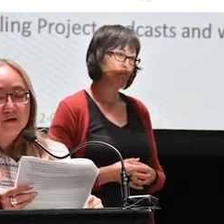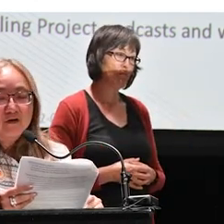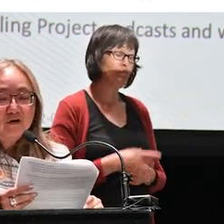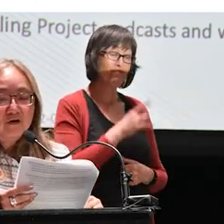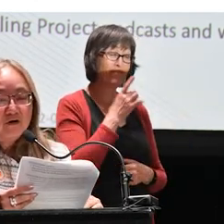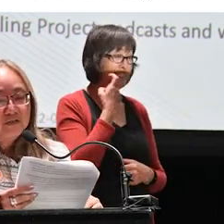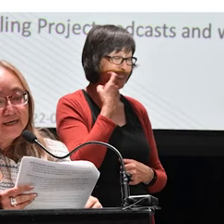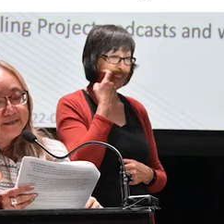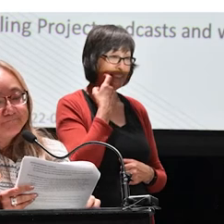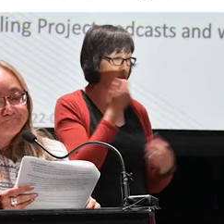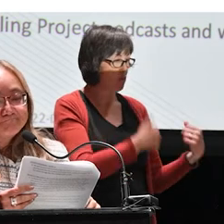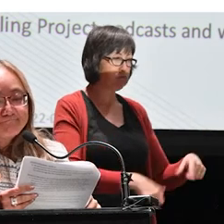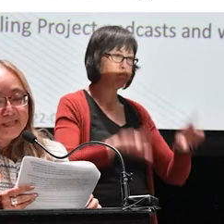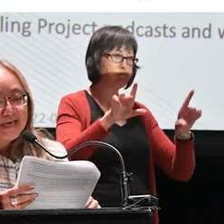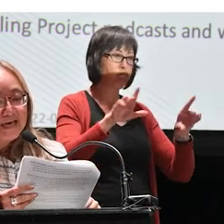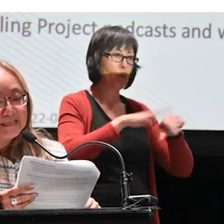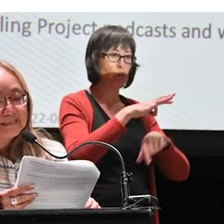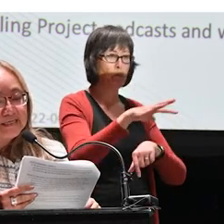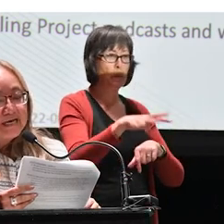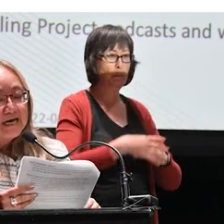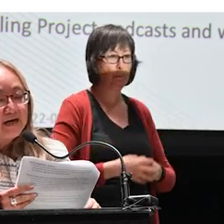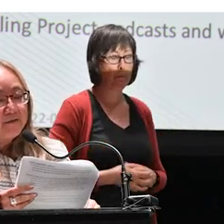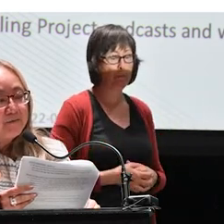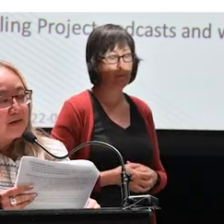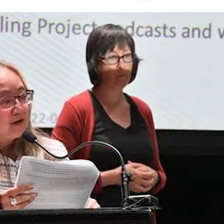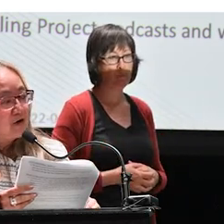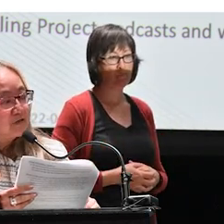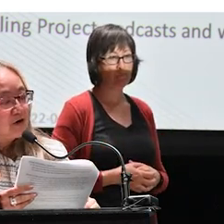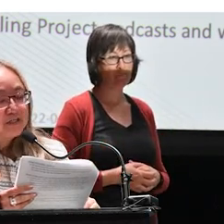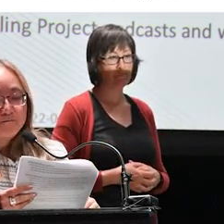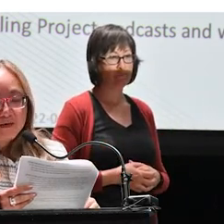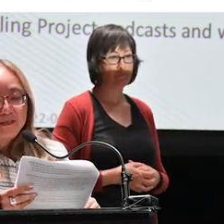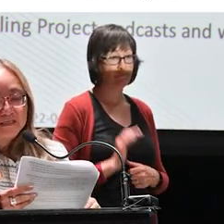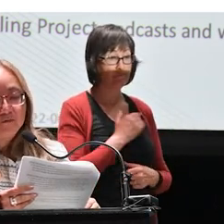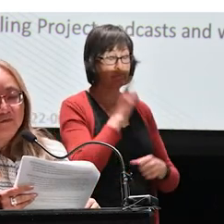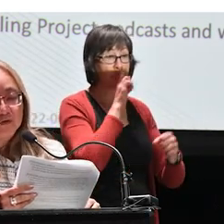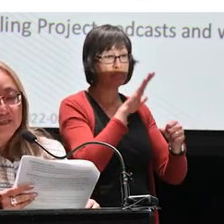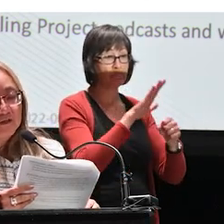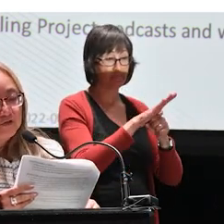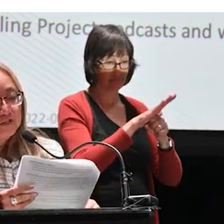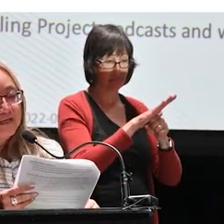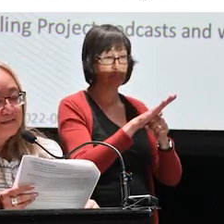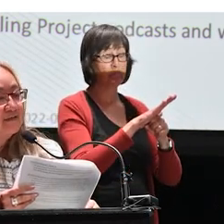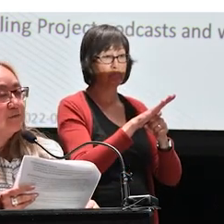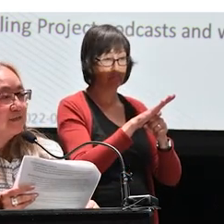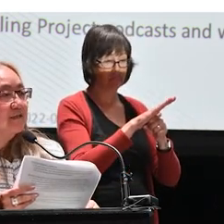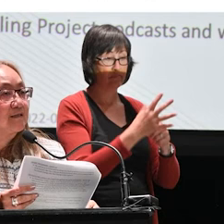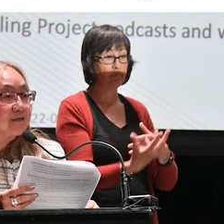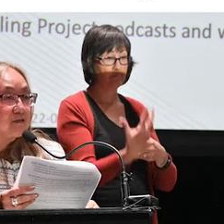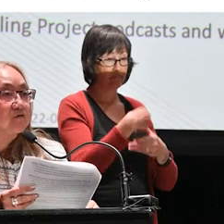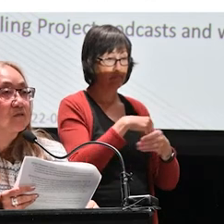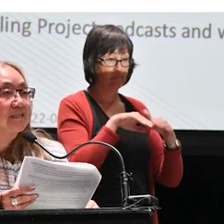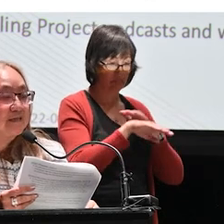live on our site. And our commitment to equity, diversity, inclusion and accessibility